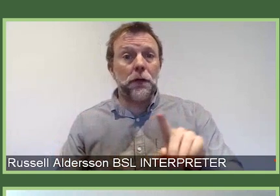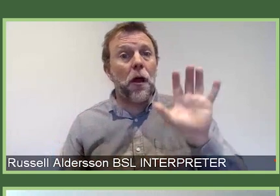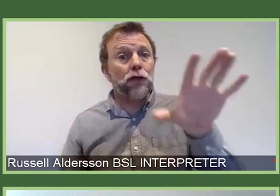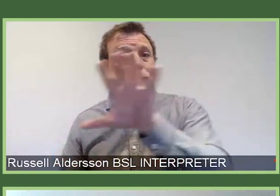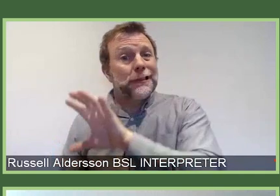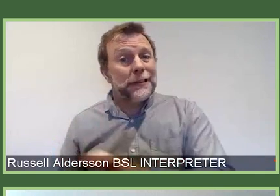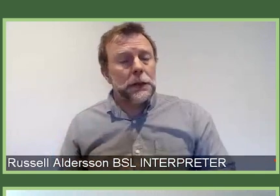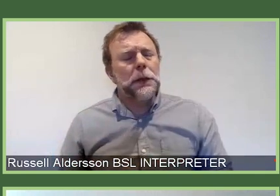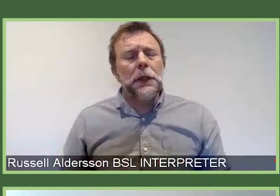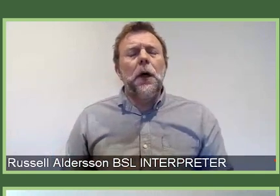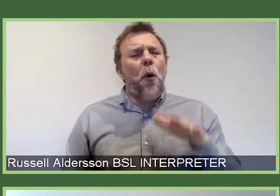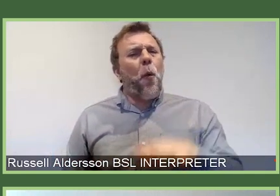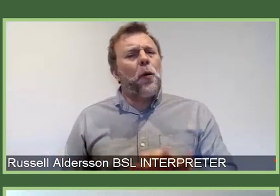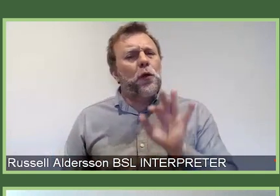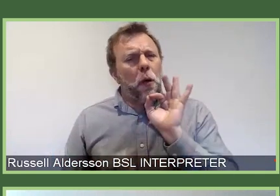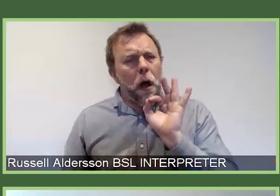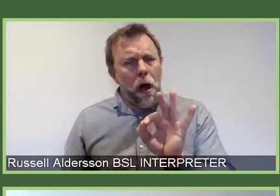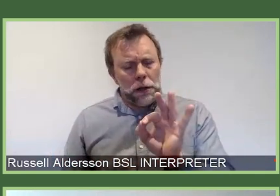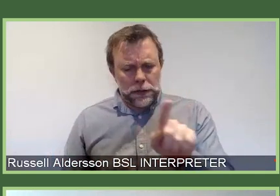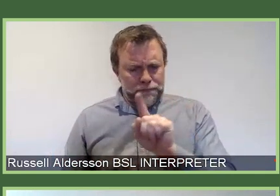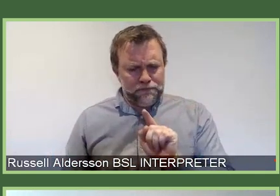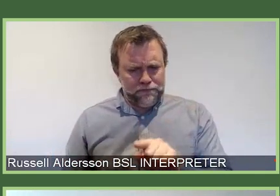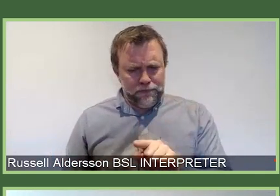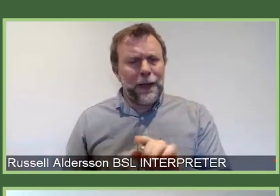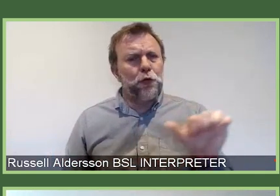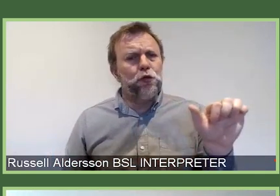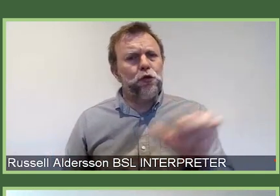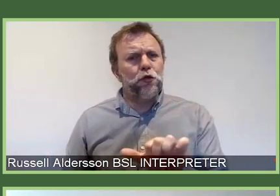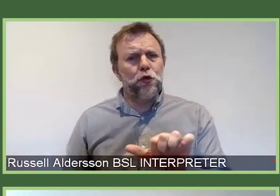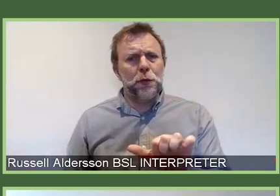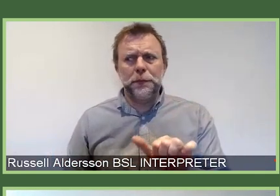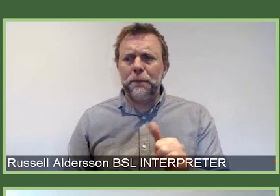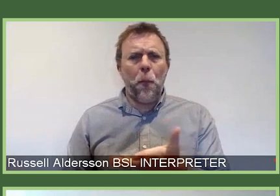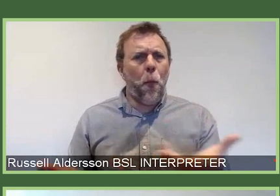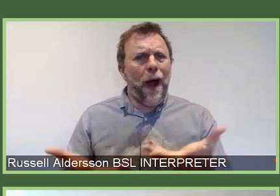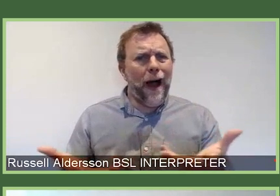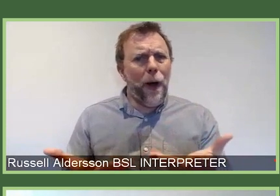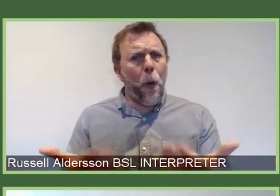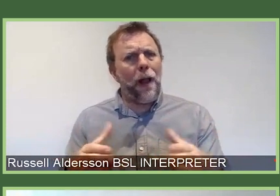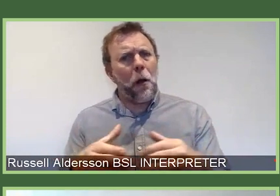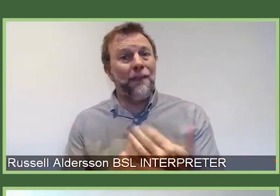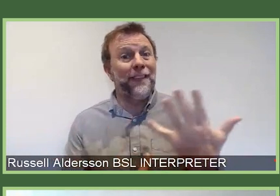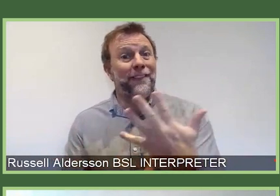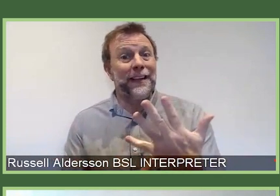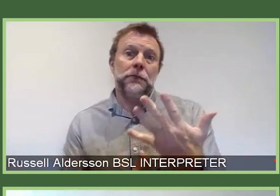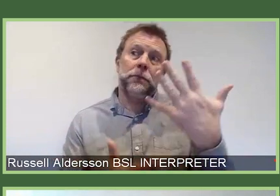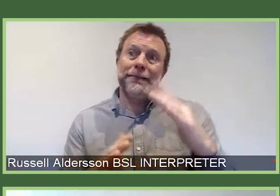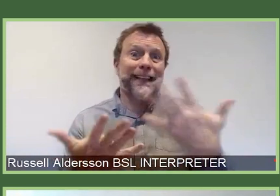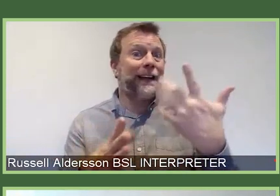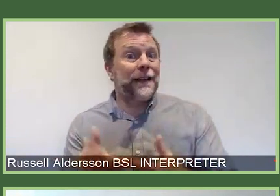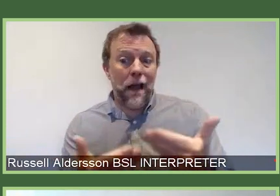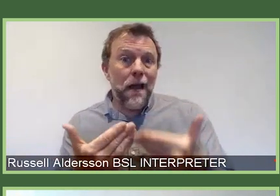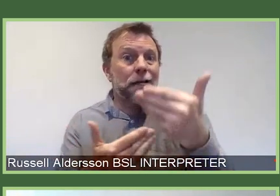tried to ask ourselves the question of, really, where should Wellcome be in 10 to 15 years' time? And what are the major